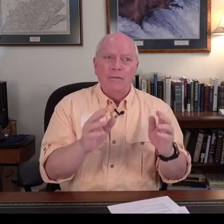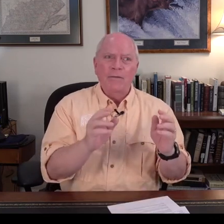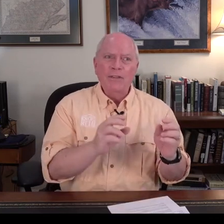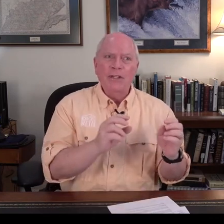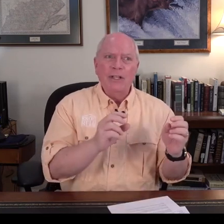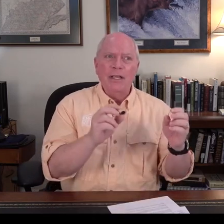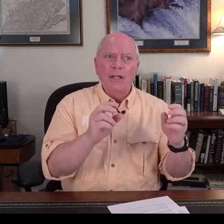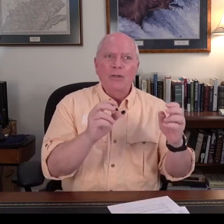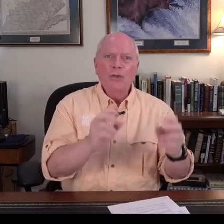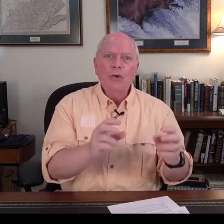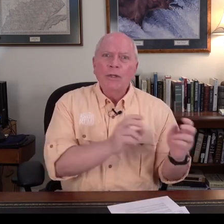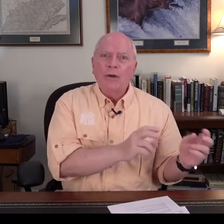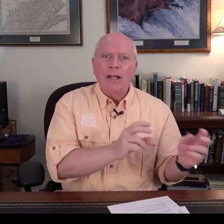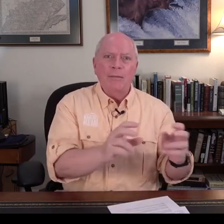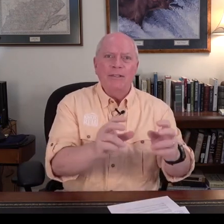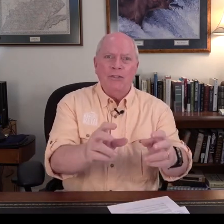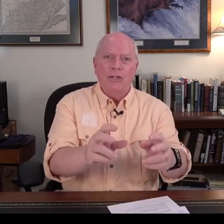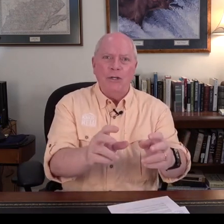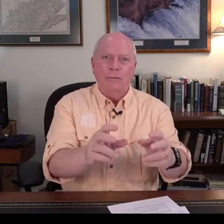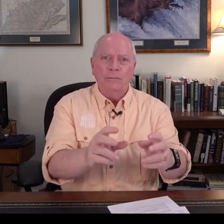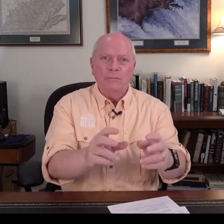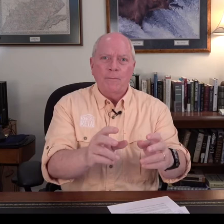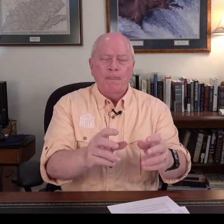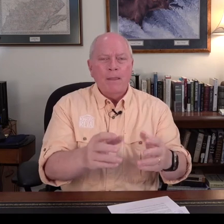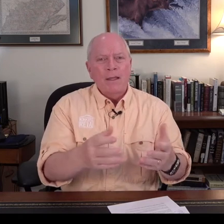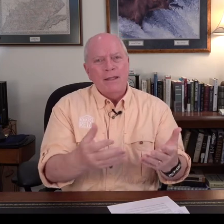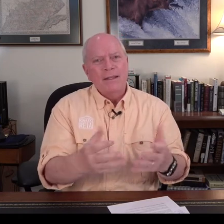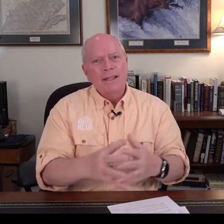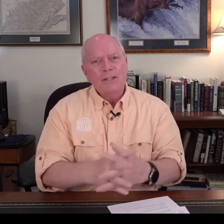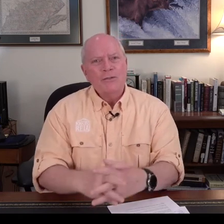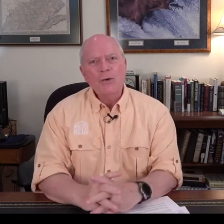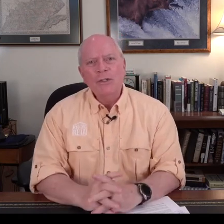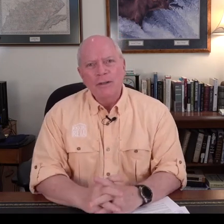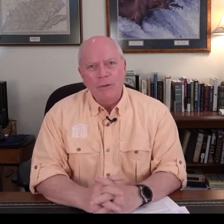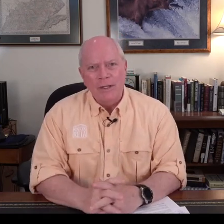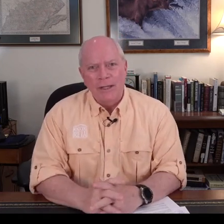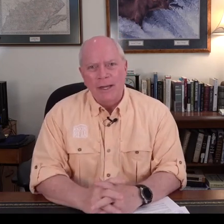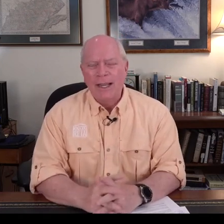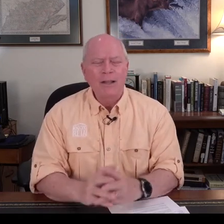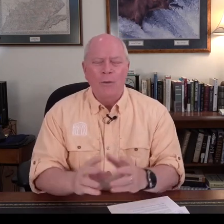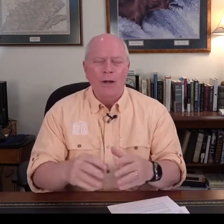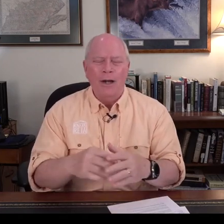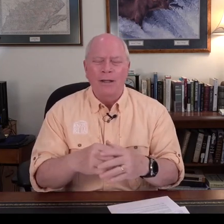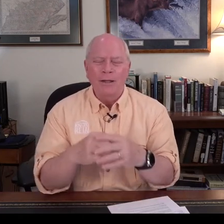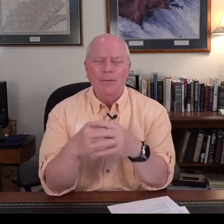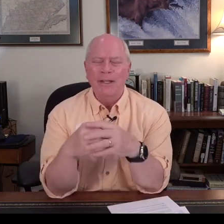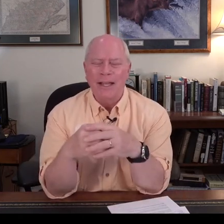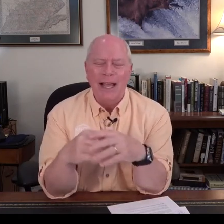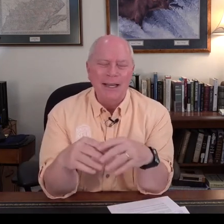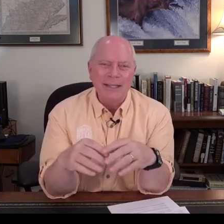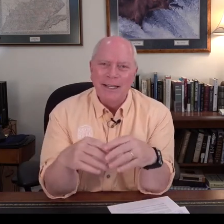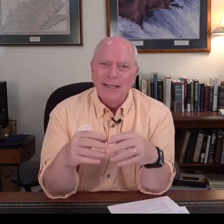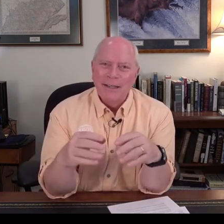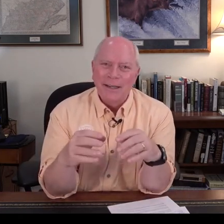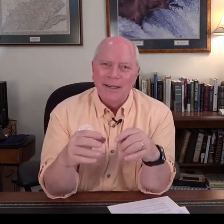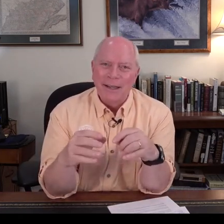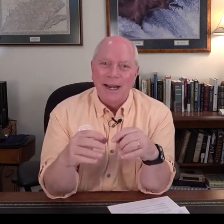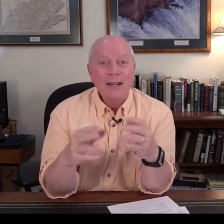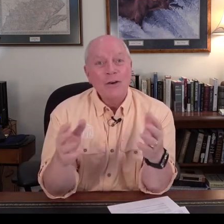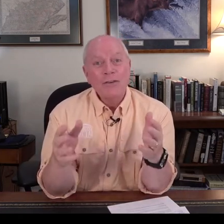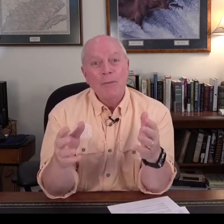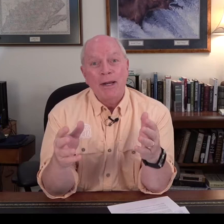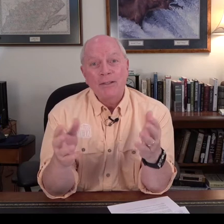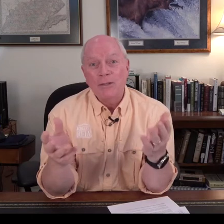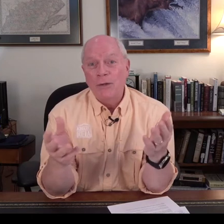they can't physically do what their document says to do and then they get this food delivery thing and i can go on and on i'm just hitting the highlights uh